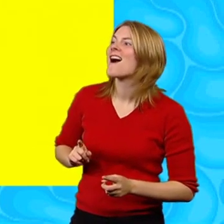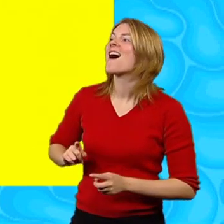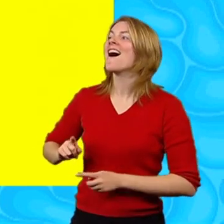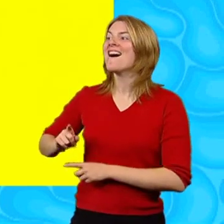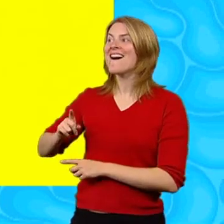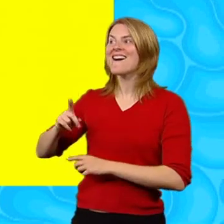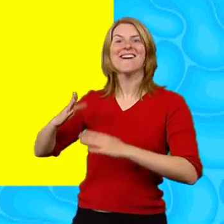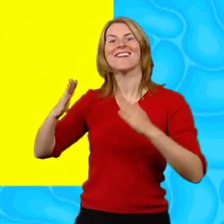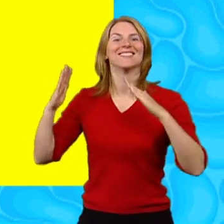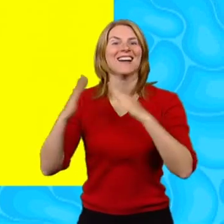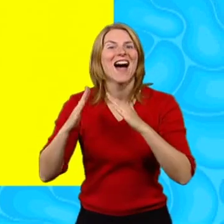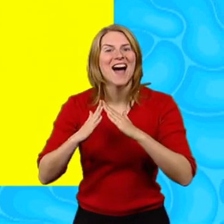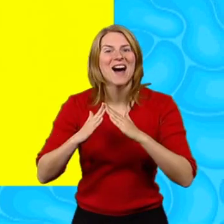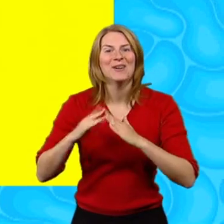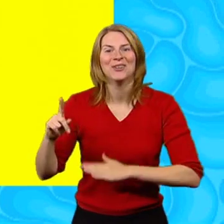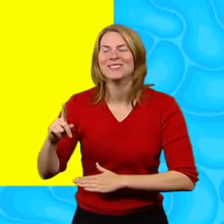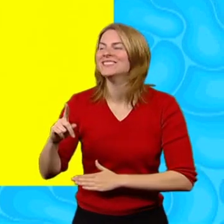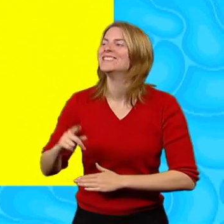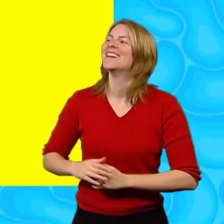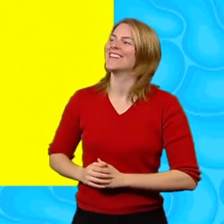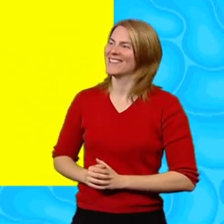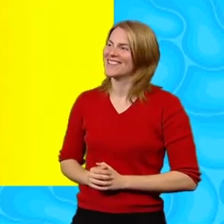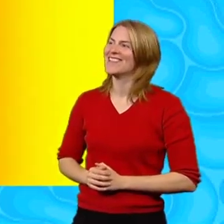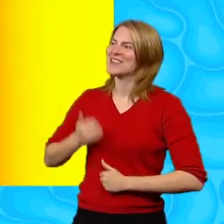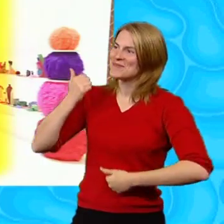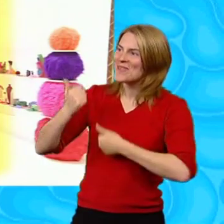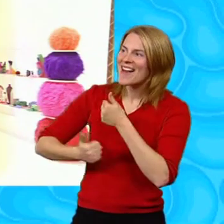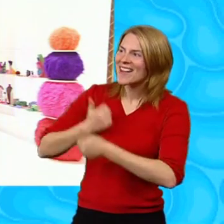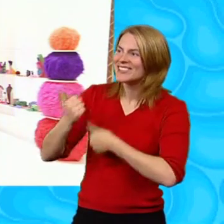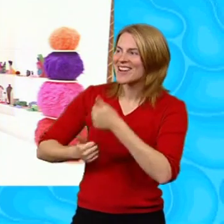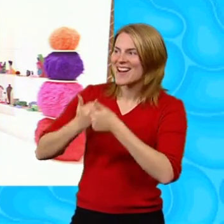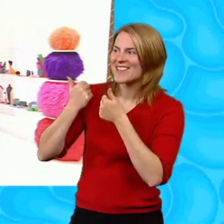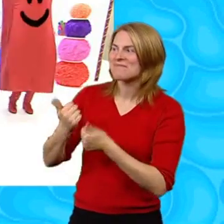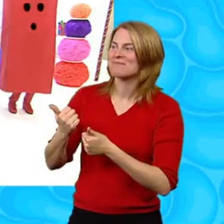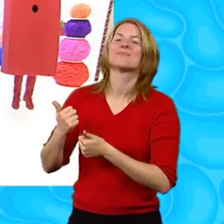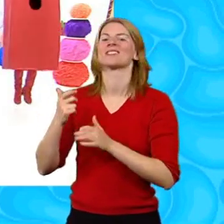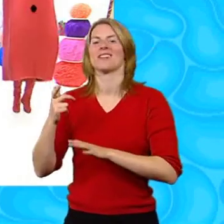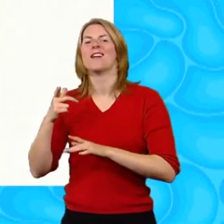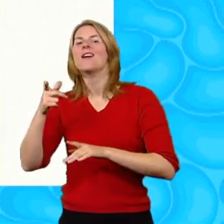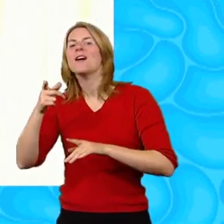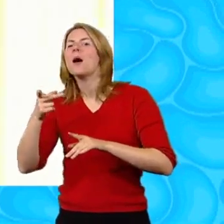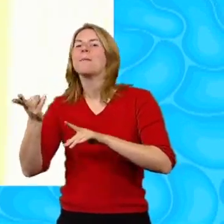It's a house Well done rectangle Time to get back on the shelf